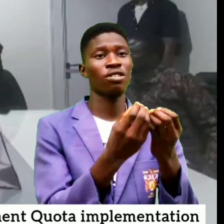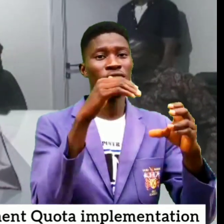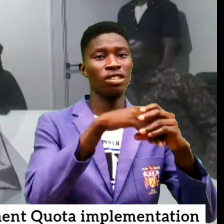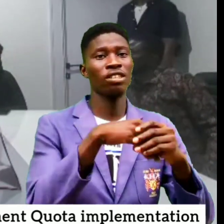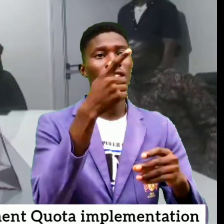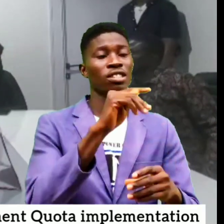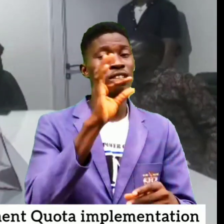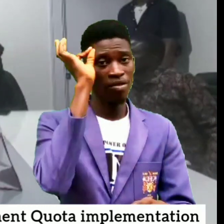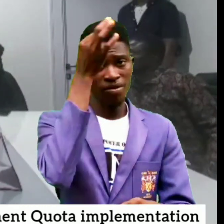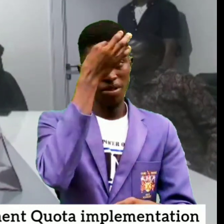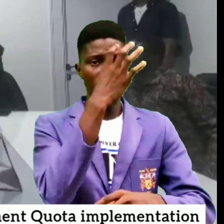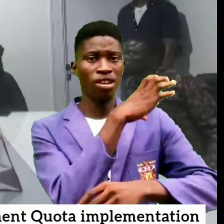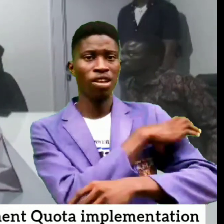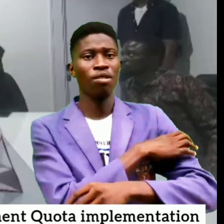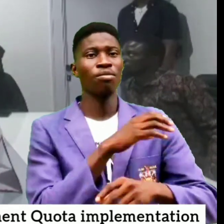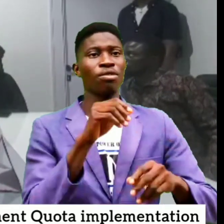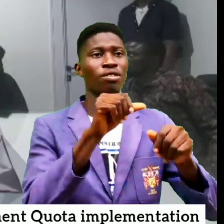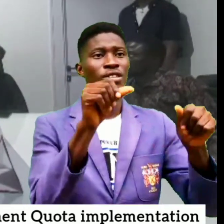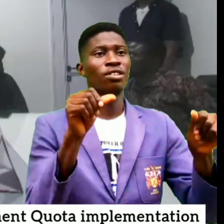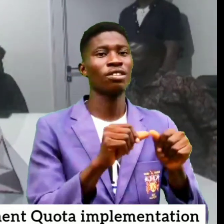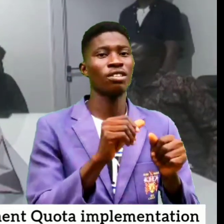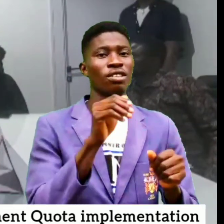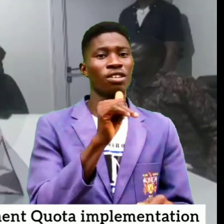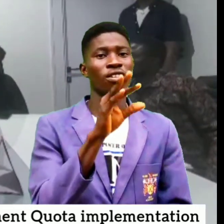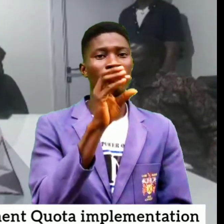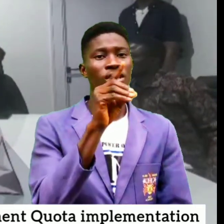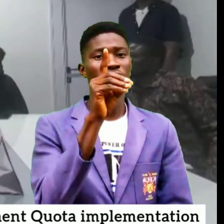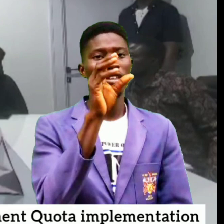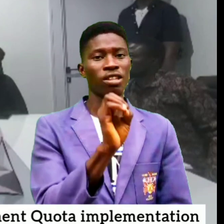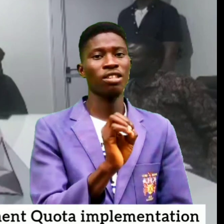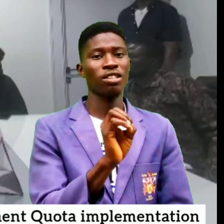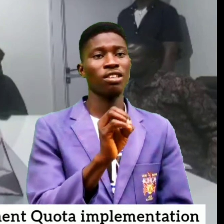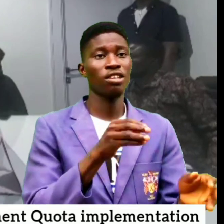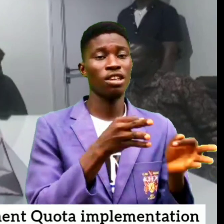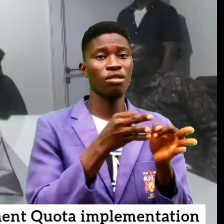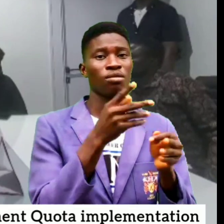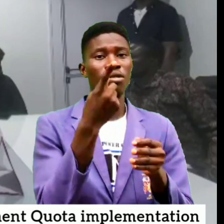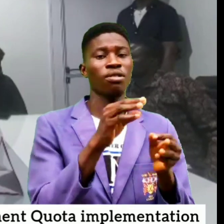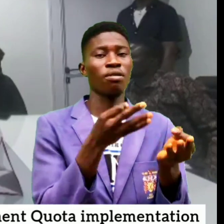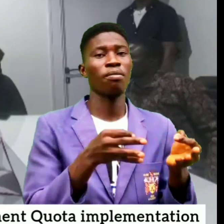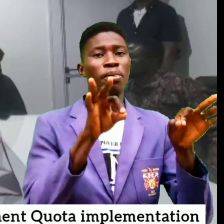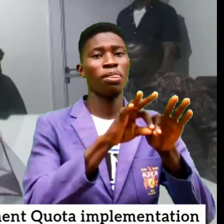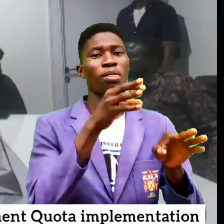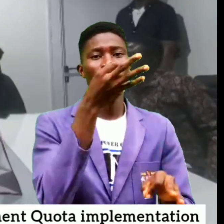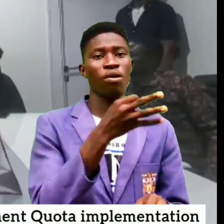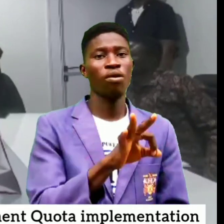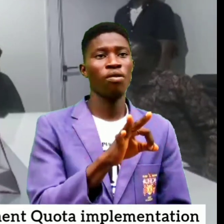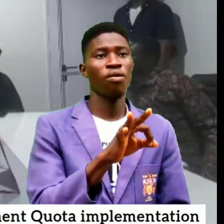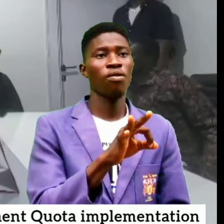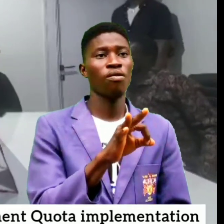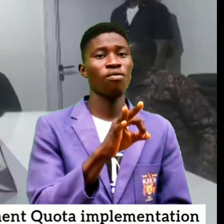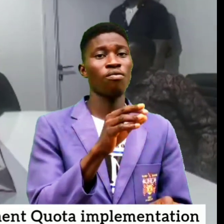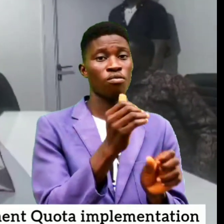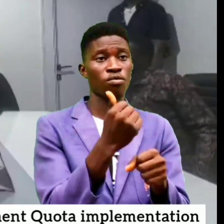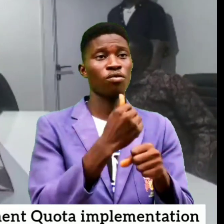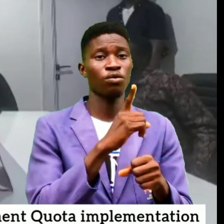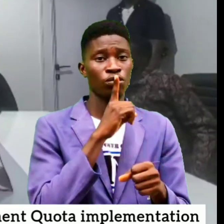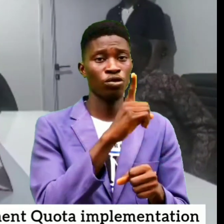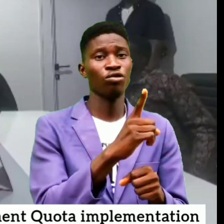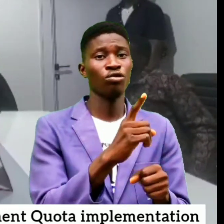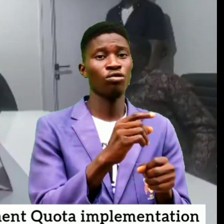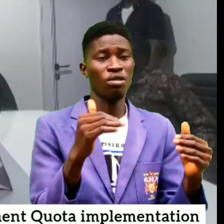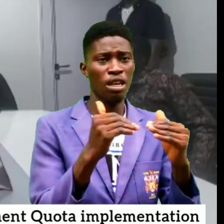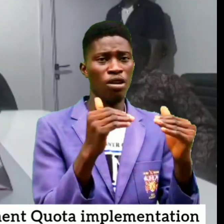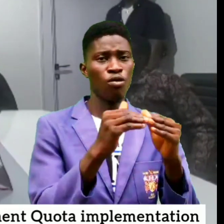federal capital territory iyo ade stressed the importance of ensuring equal